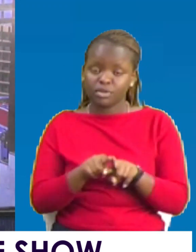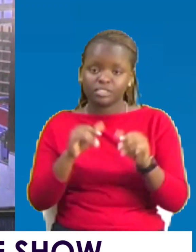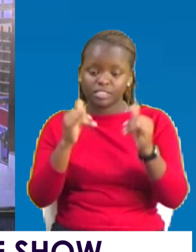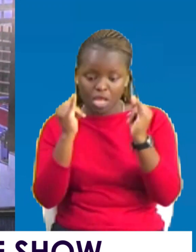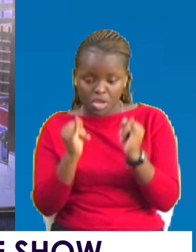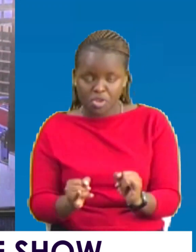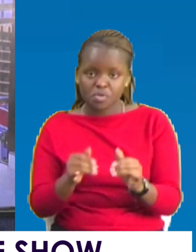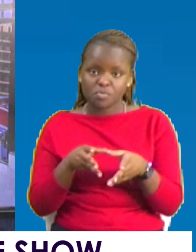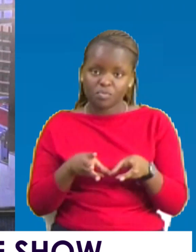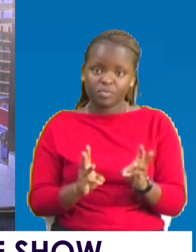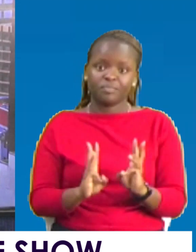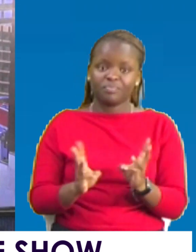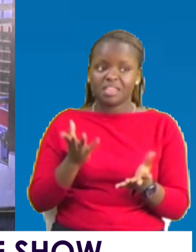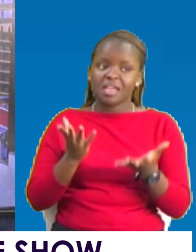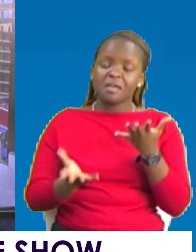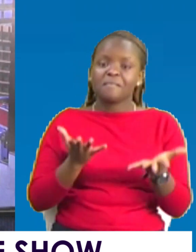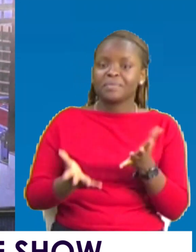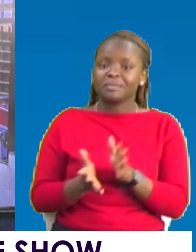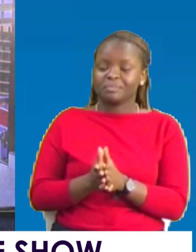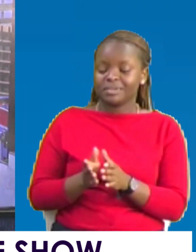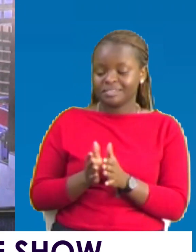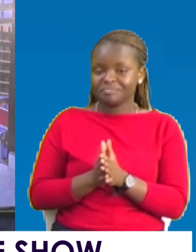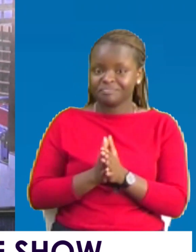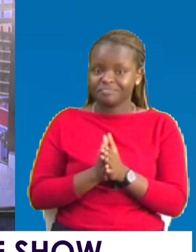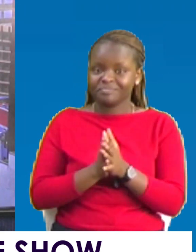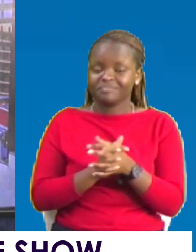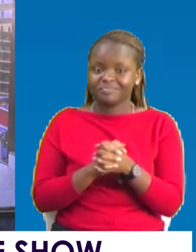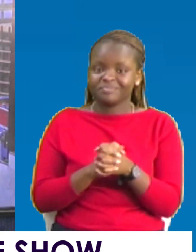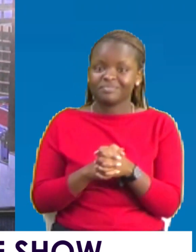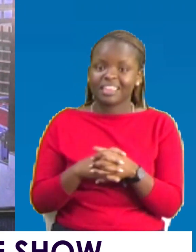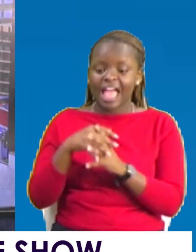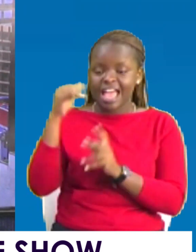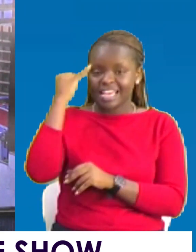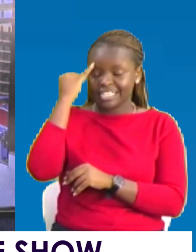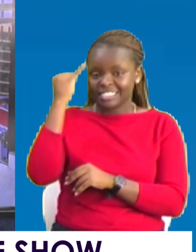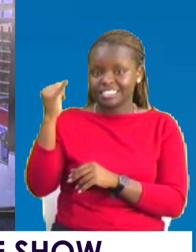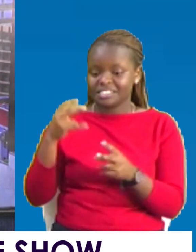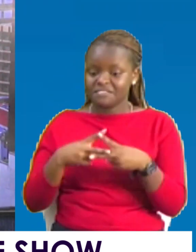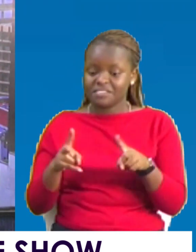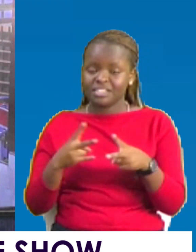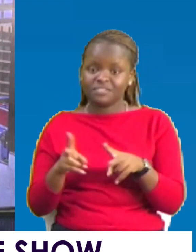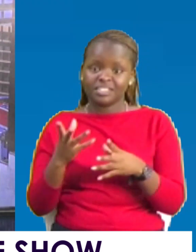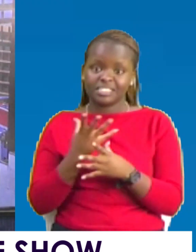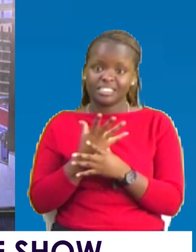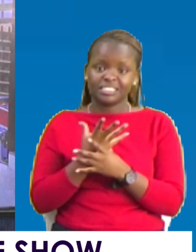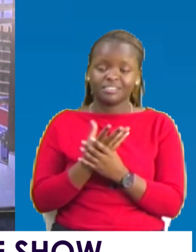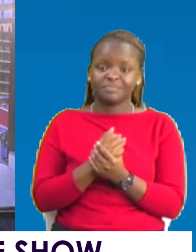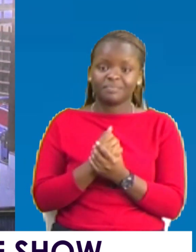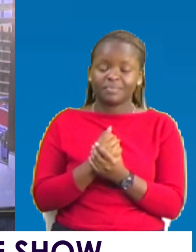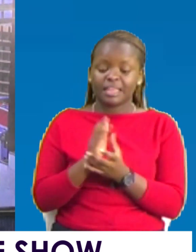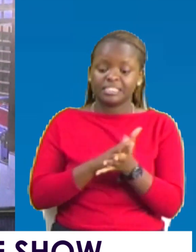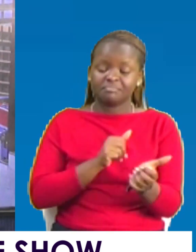way. It may look strange to you. They are coming up with ideas that are very disruptive. And I am winding up.